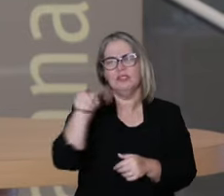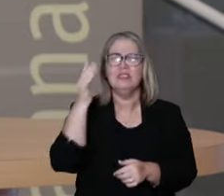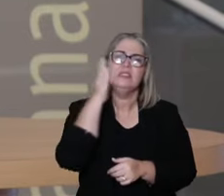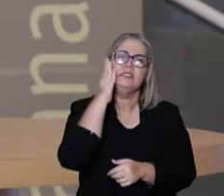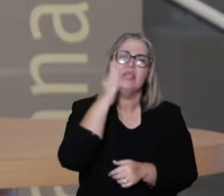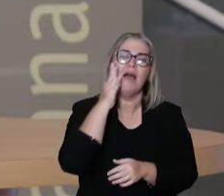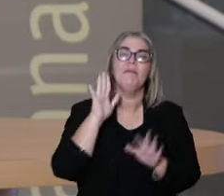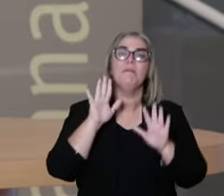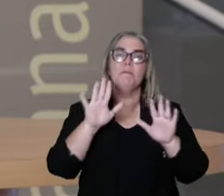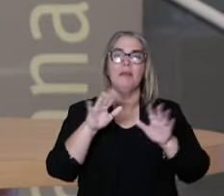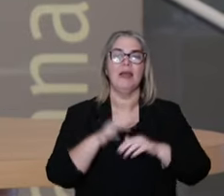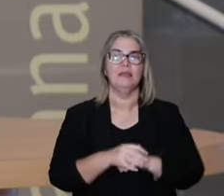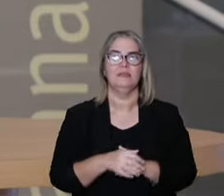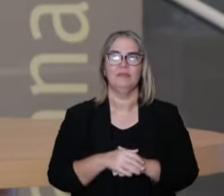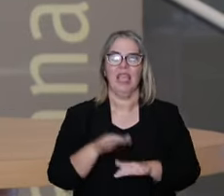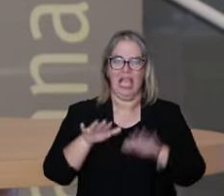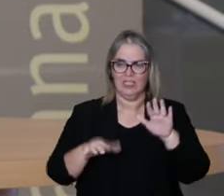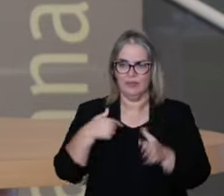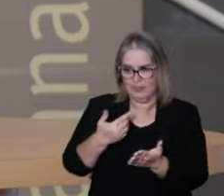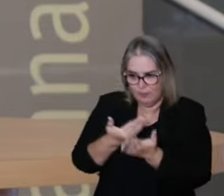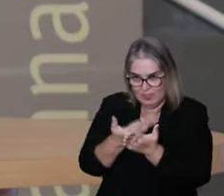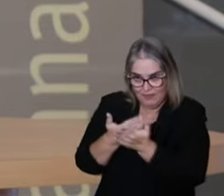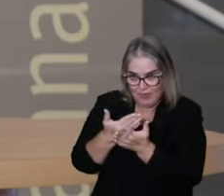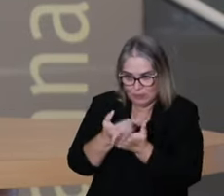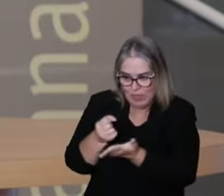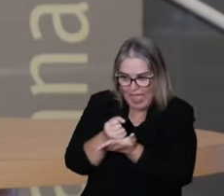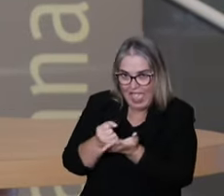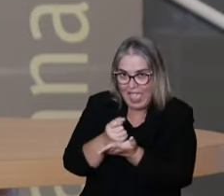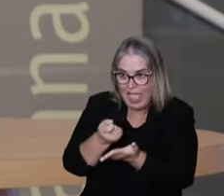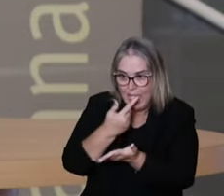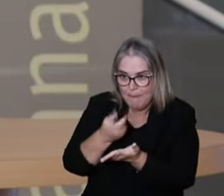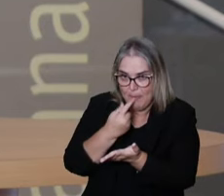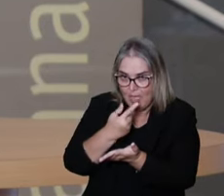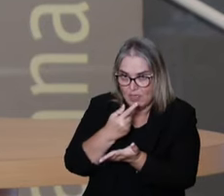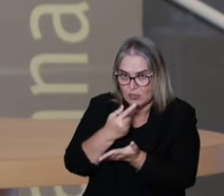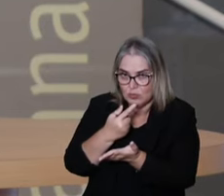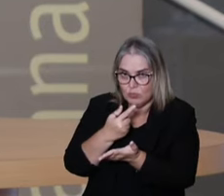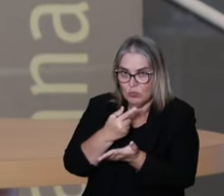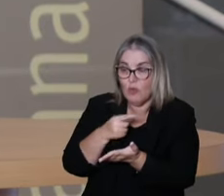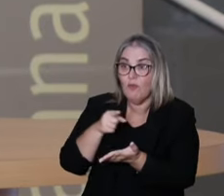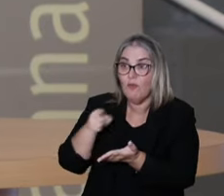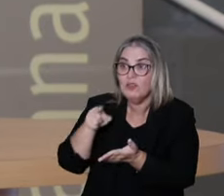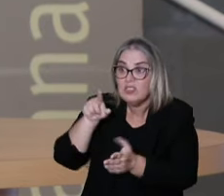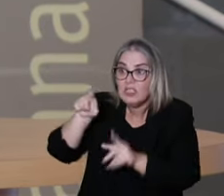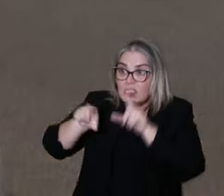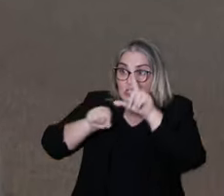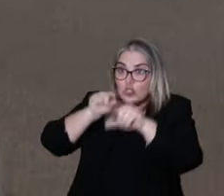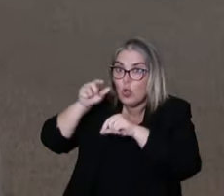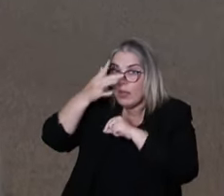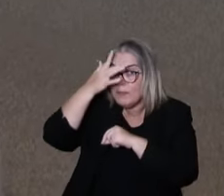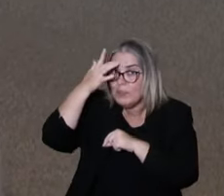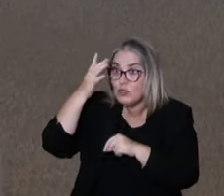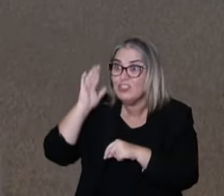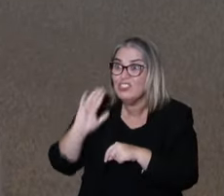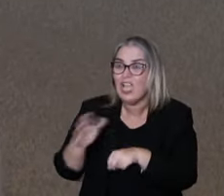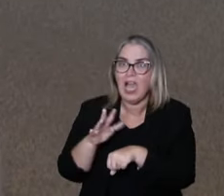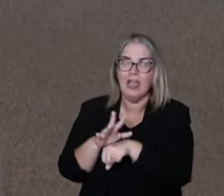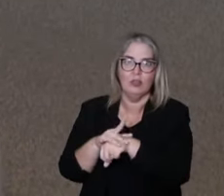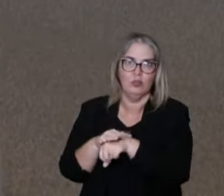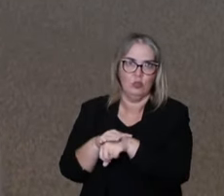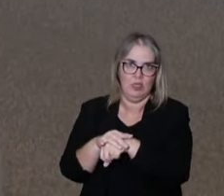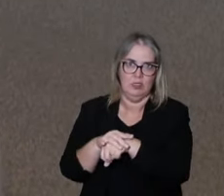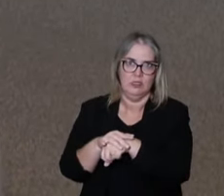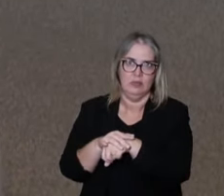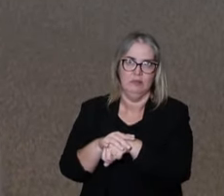I don't know if all of you know, but when we're going to study a drug, we select people that only have that type of problem.